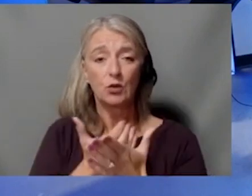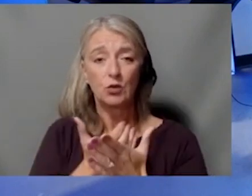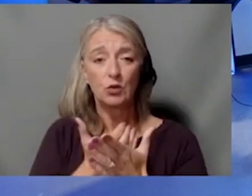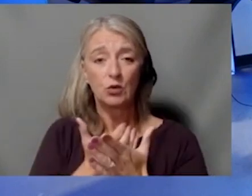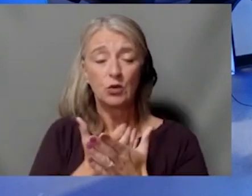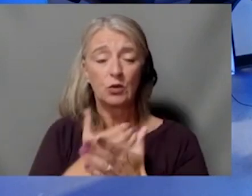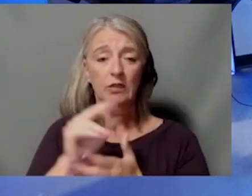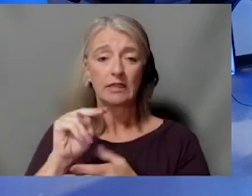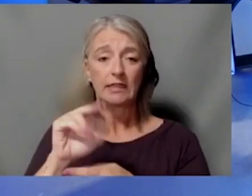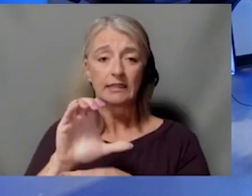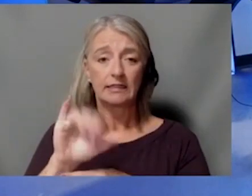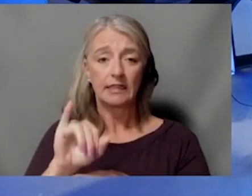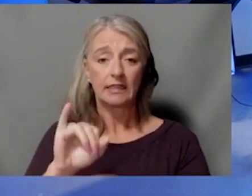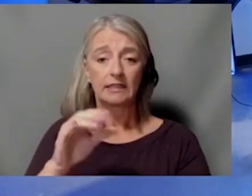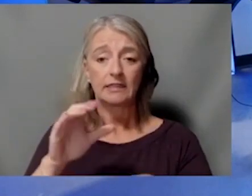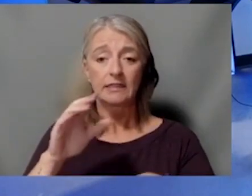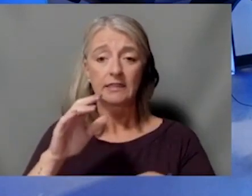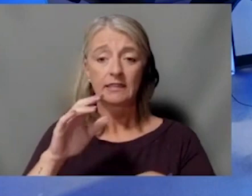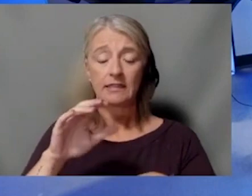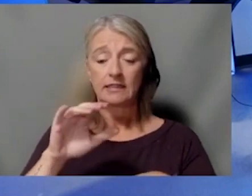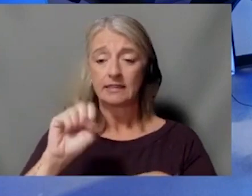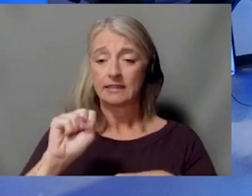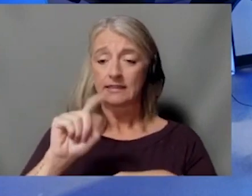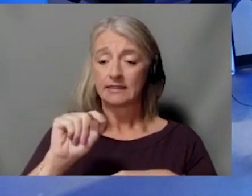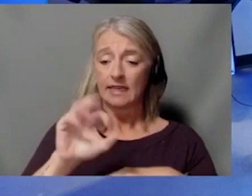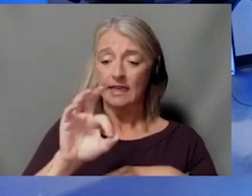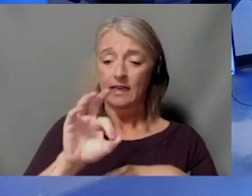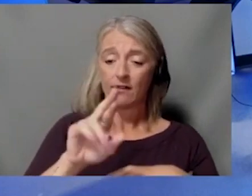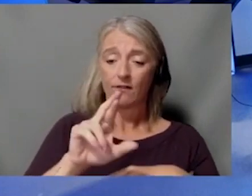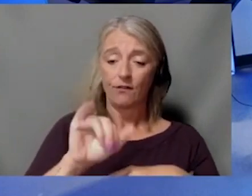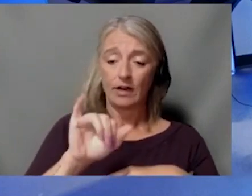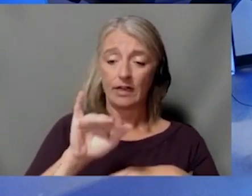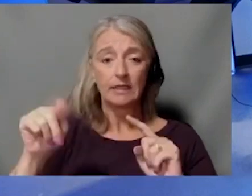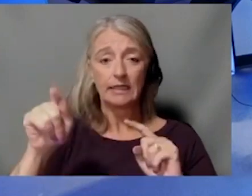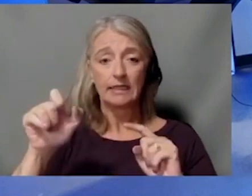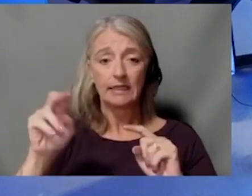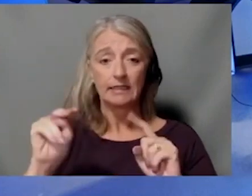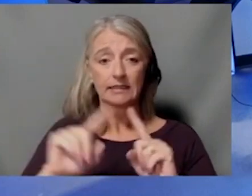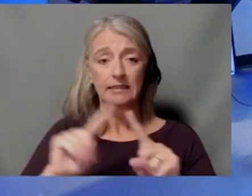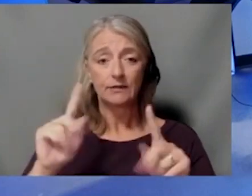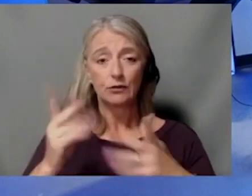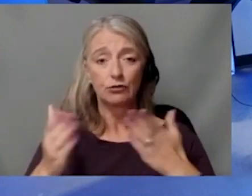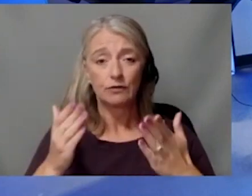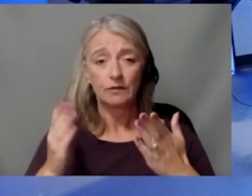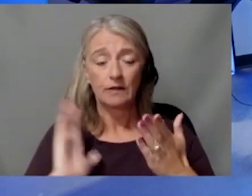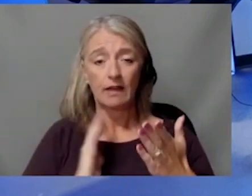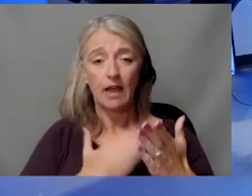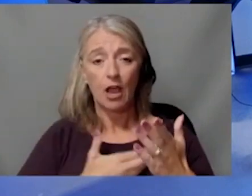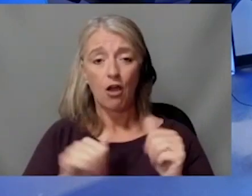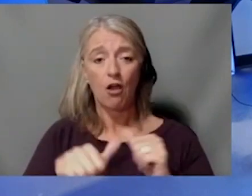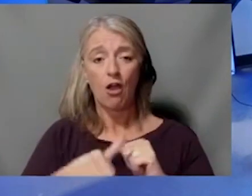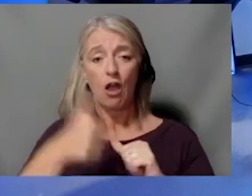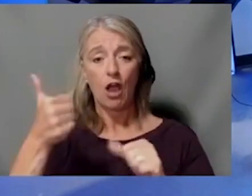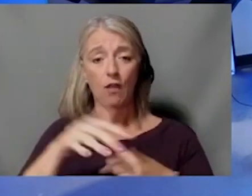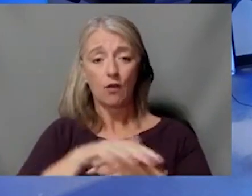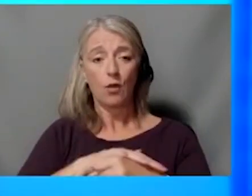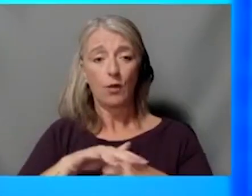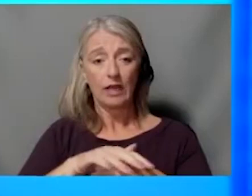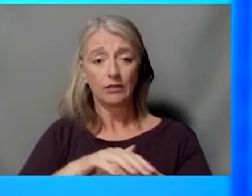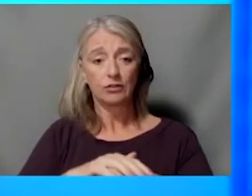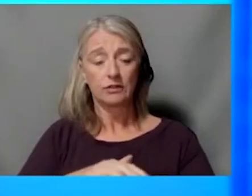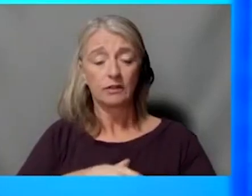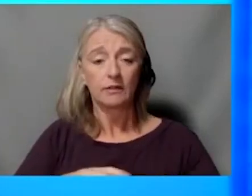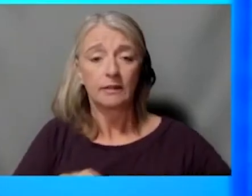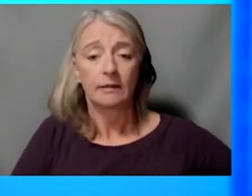Topeka? Are there particular services available there that might be different? What does it say about our other locations? I'll take